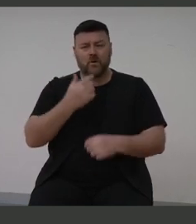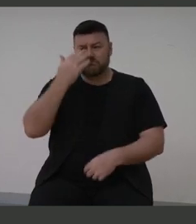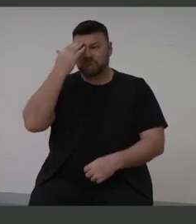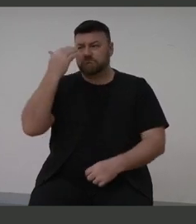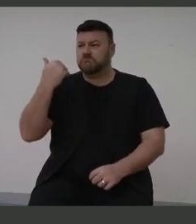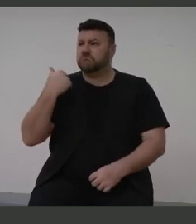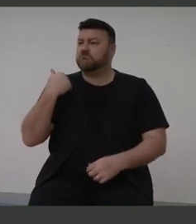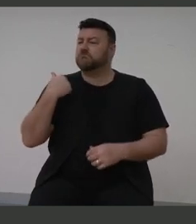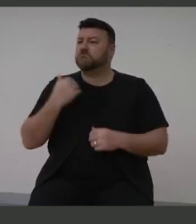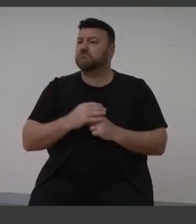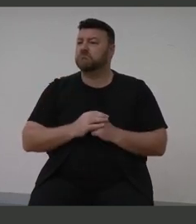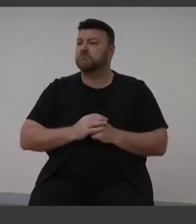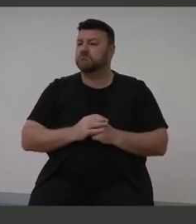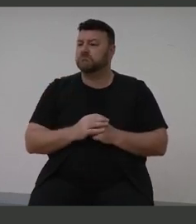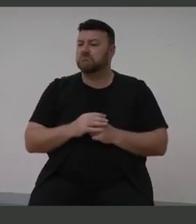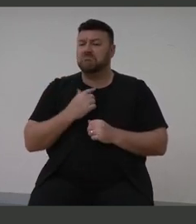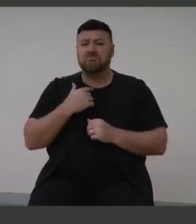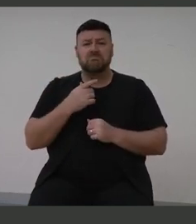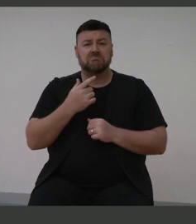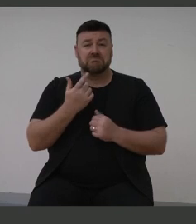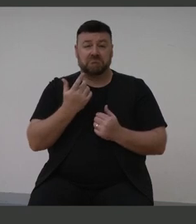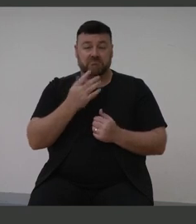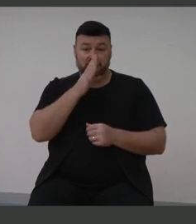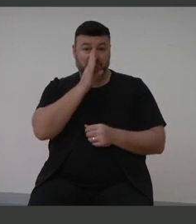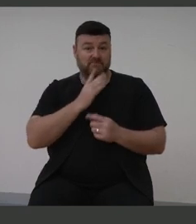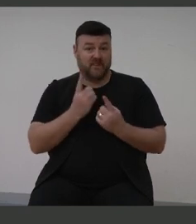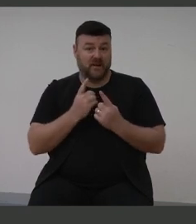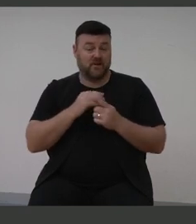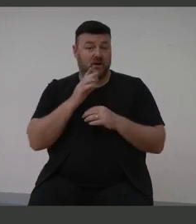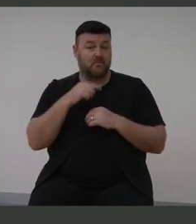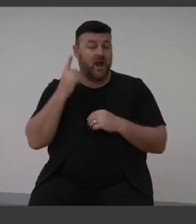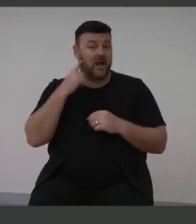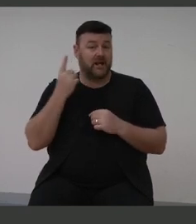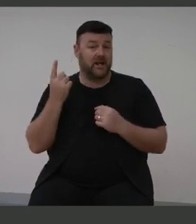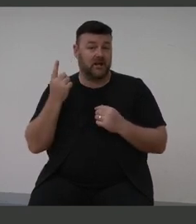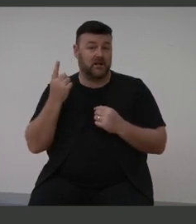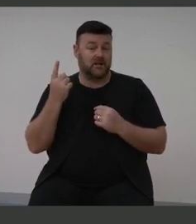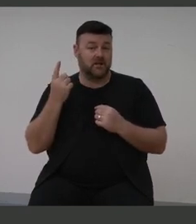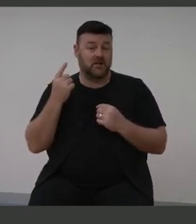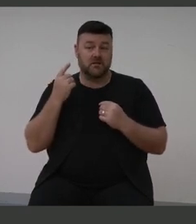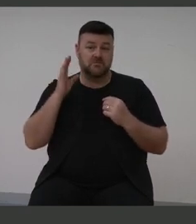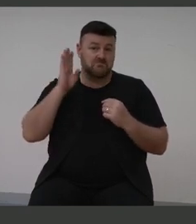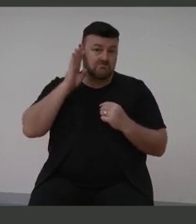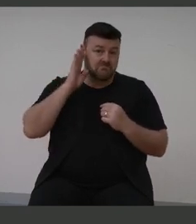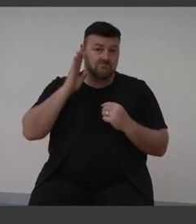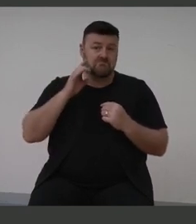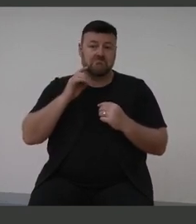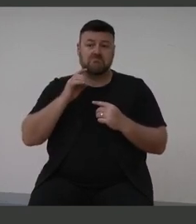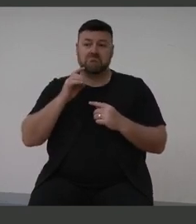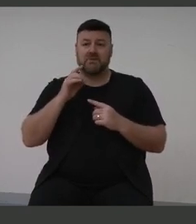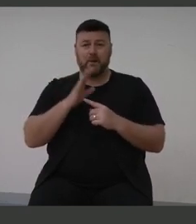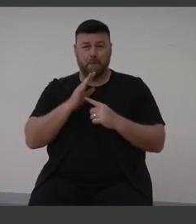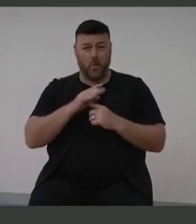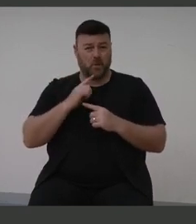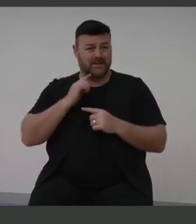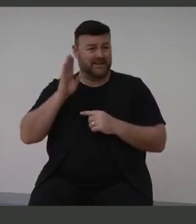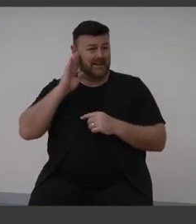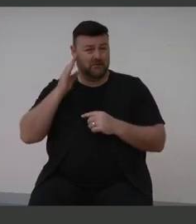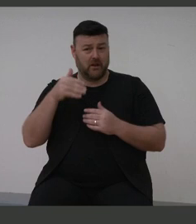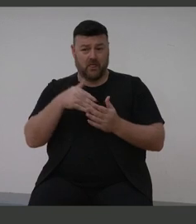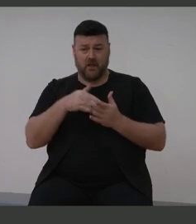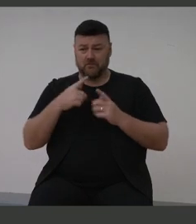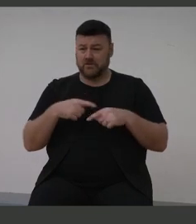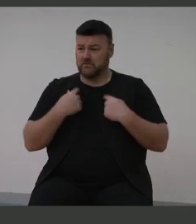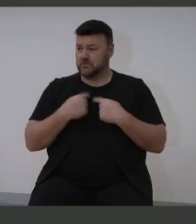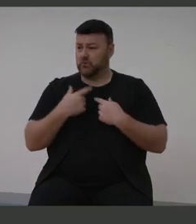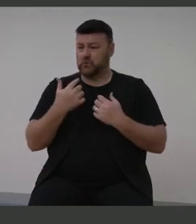basic things about good hearing. It's so important to enjoyment of life. And